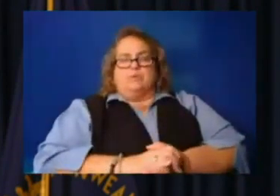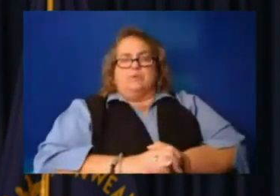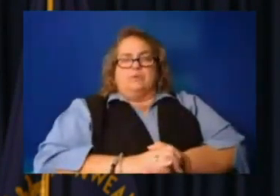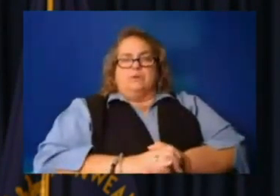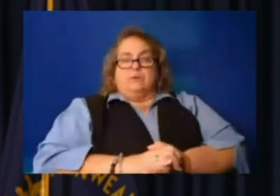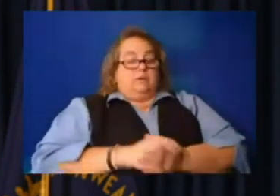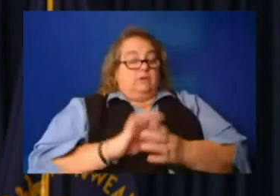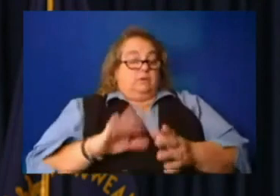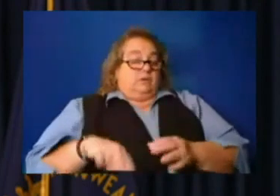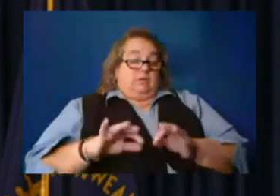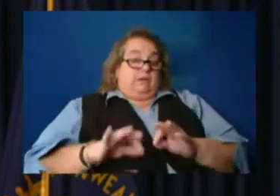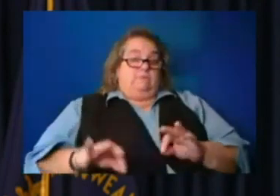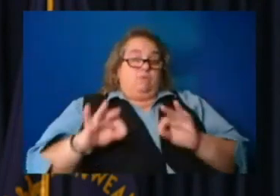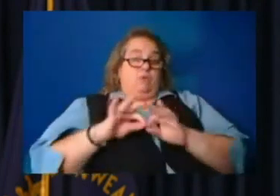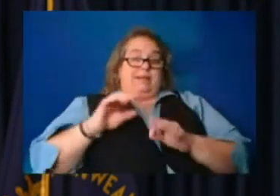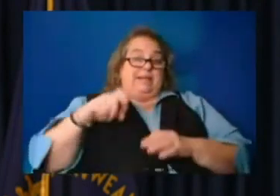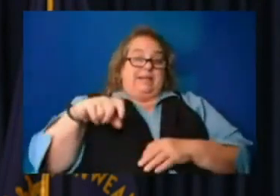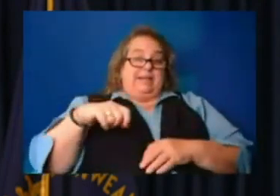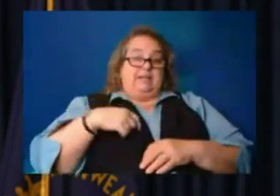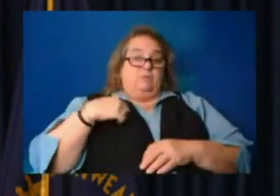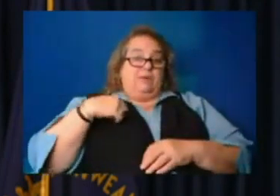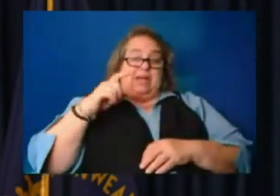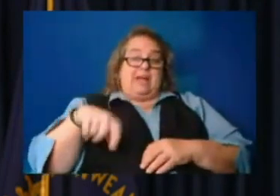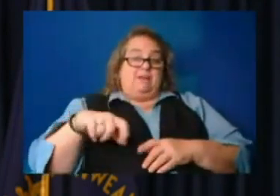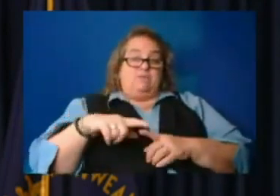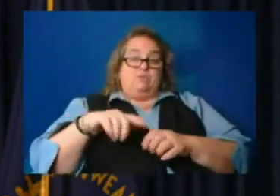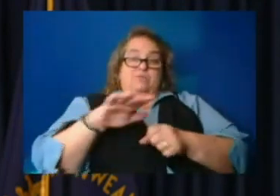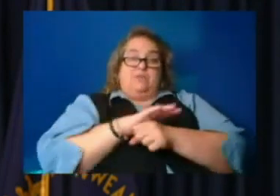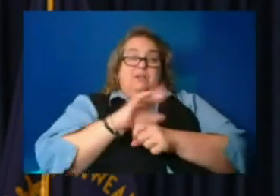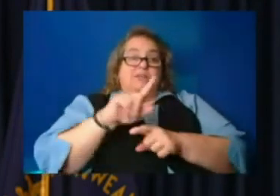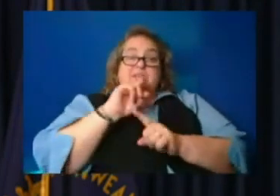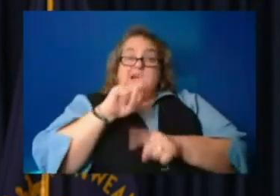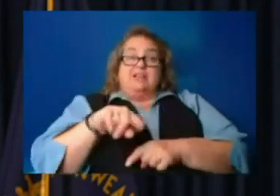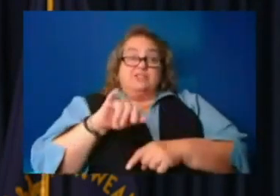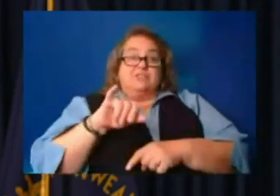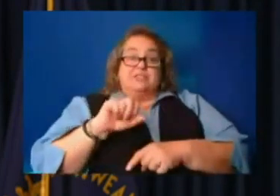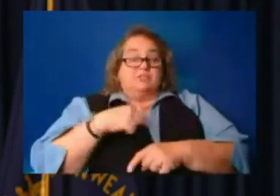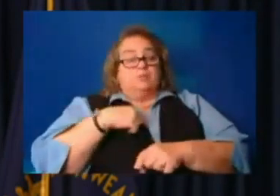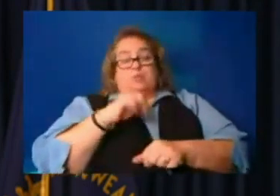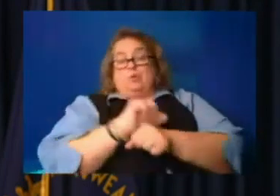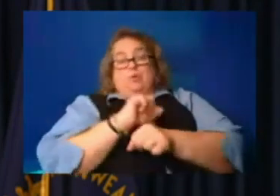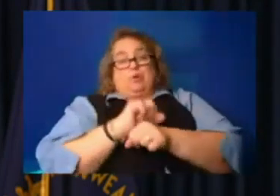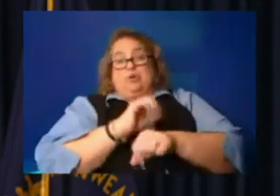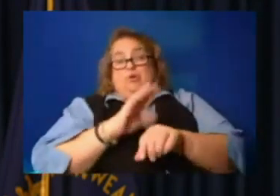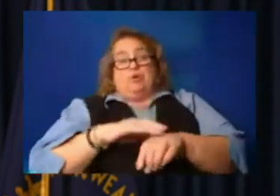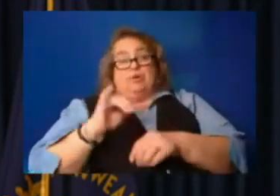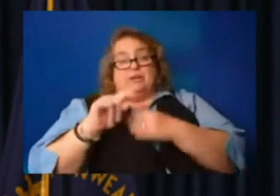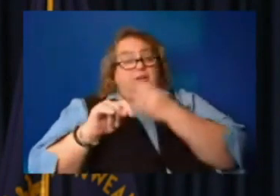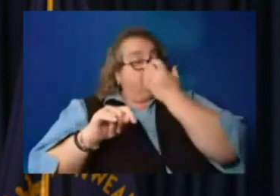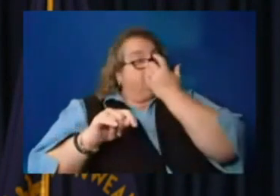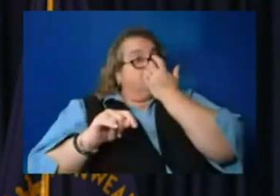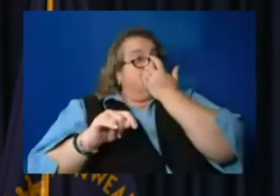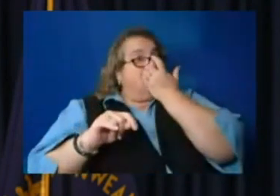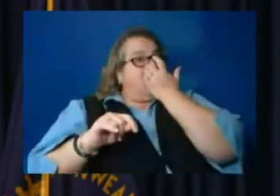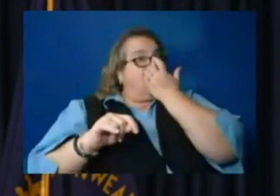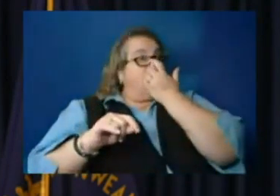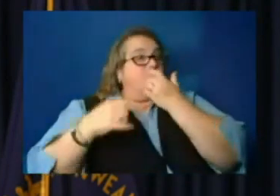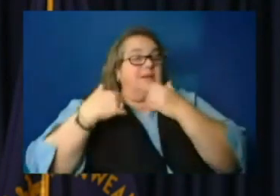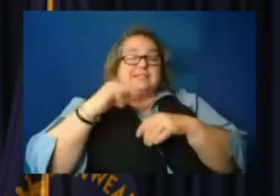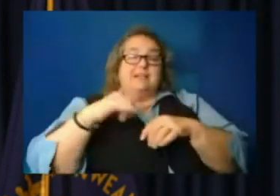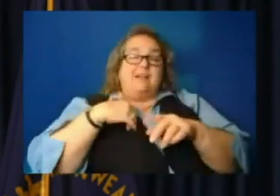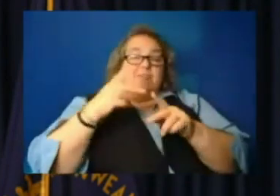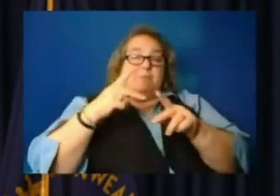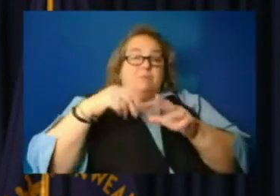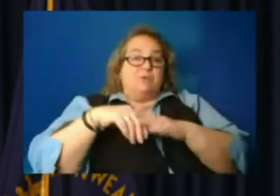we're gonna have to fill. And and the answer is we're working on it. We still got people in congregate shelters. We still have some